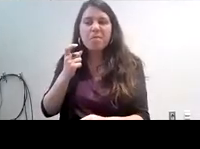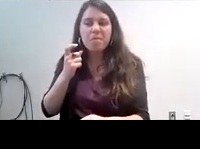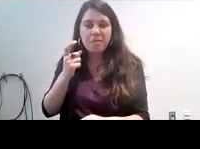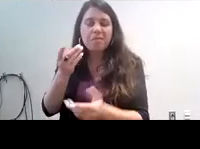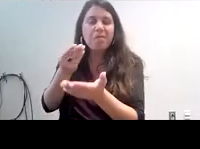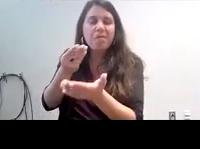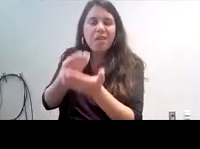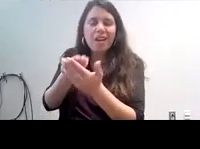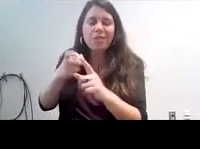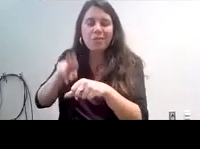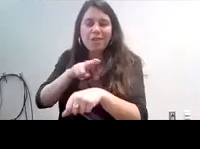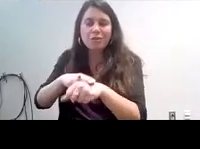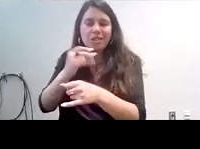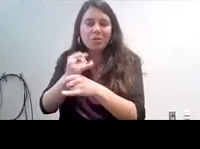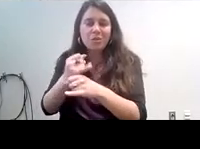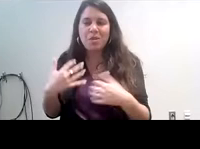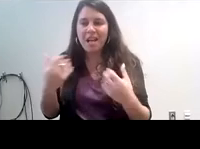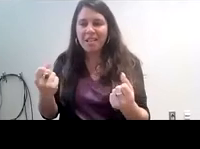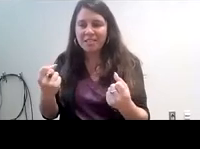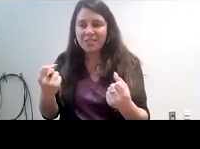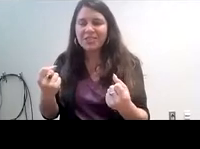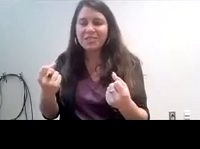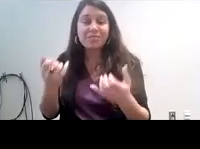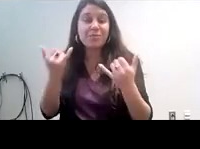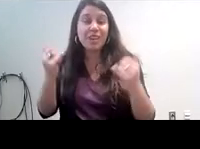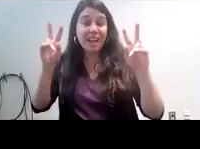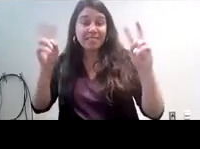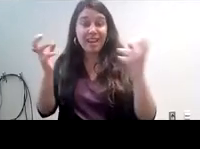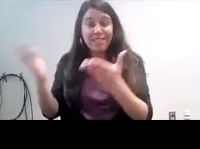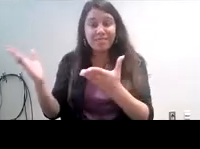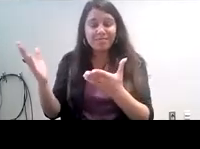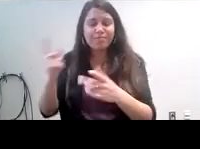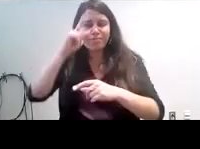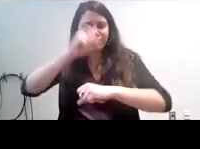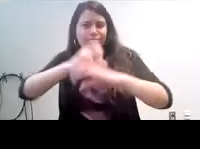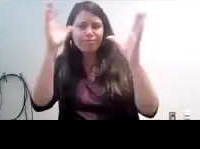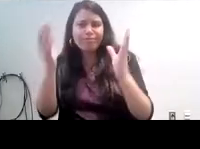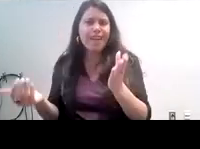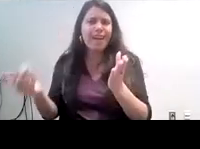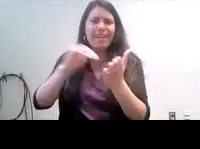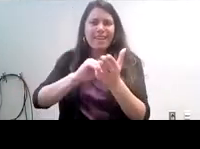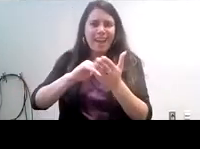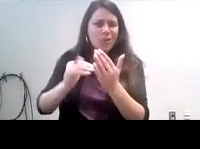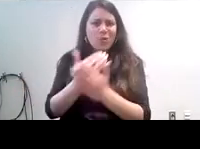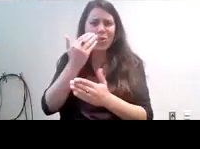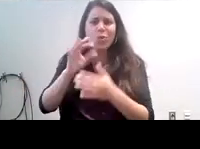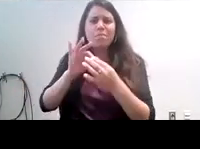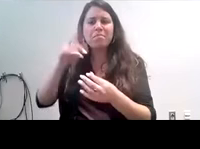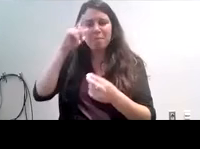funding from the National Institute of Health. The title of his talk today is Reimagining Mental Illness Prevention Through Health Promotion,